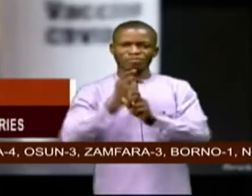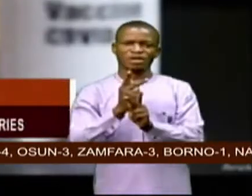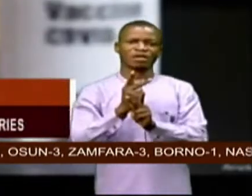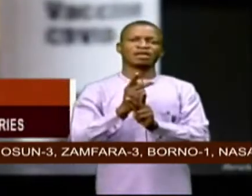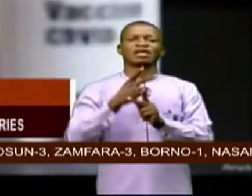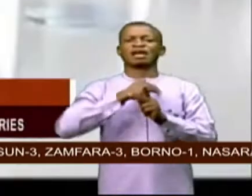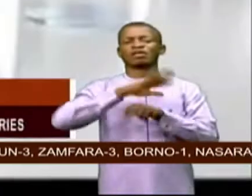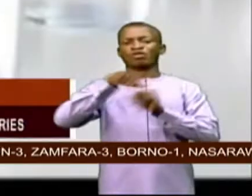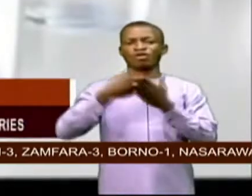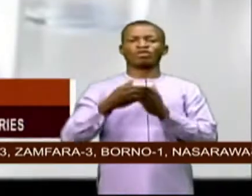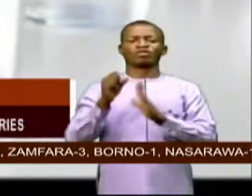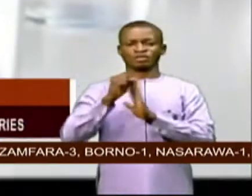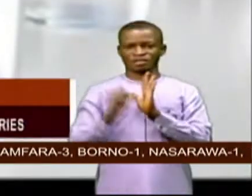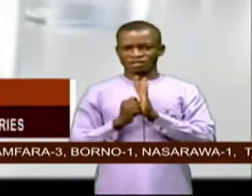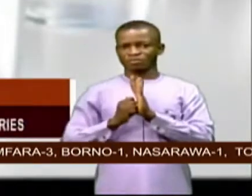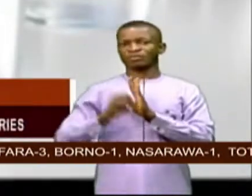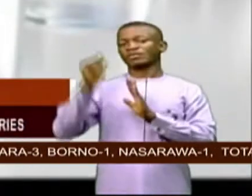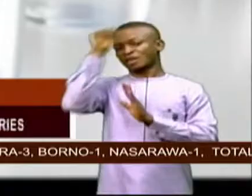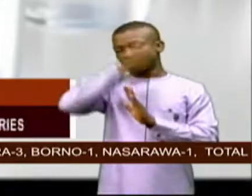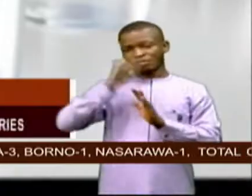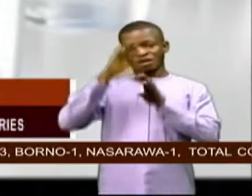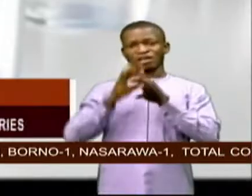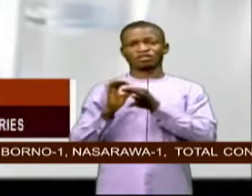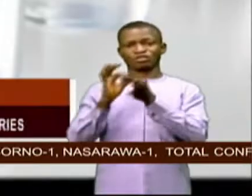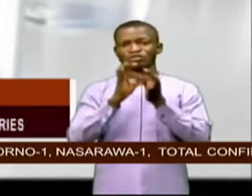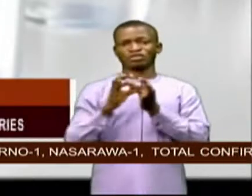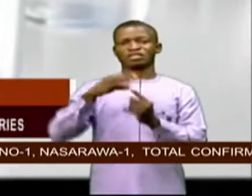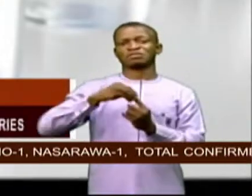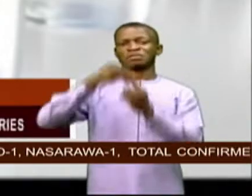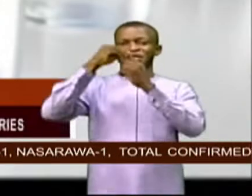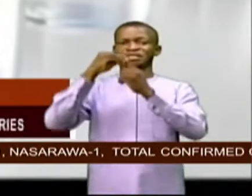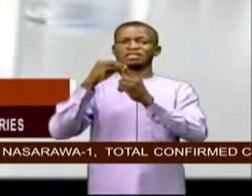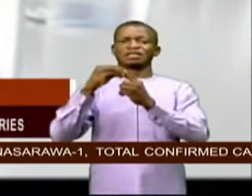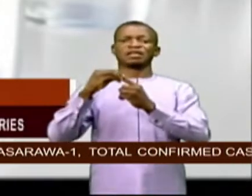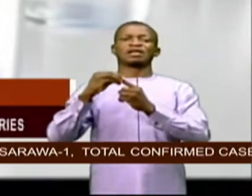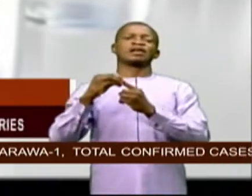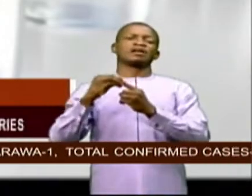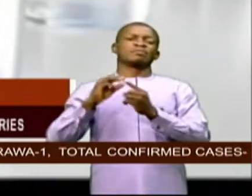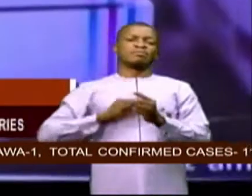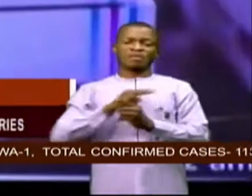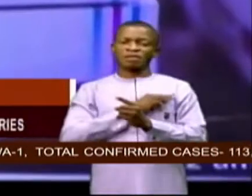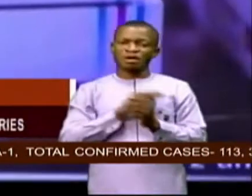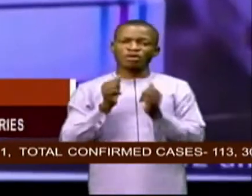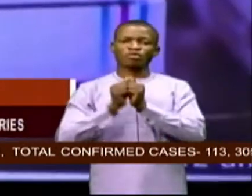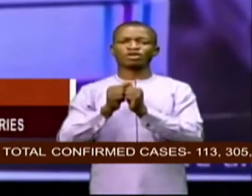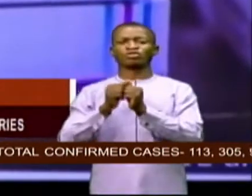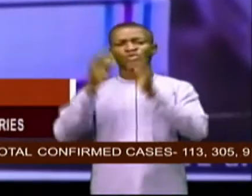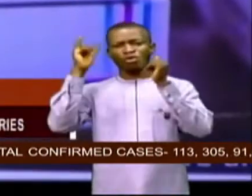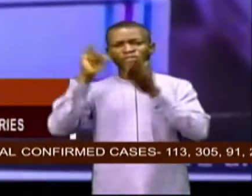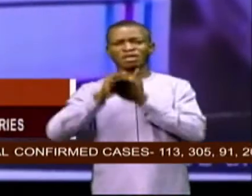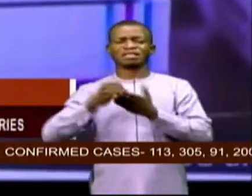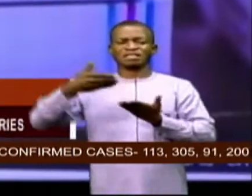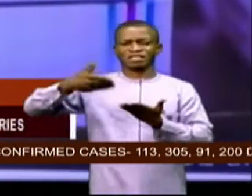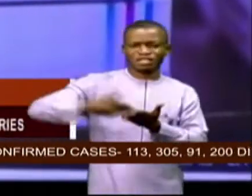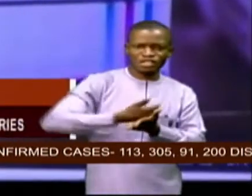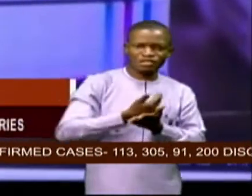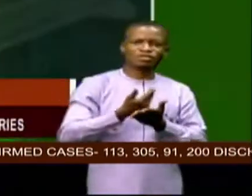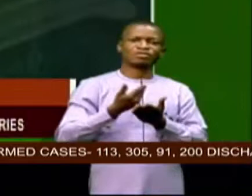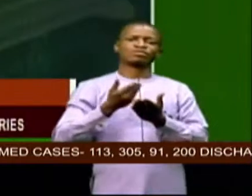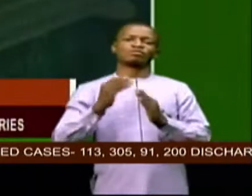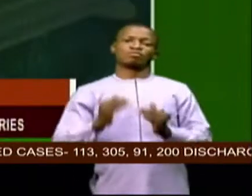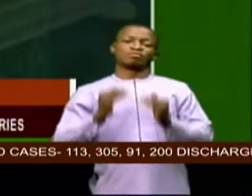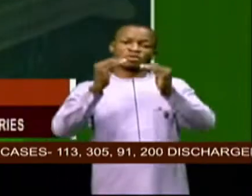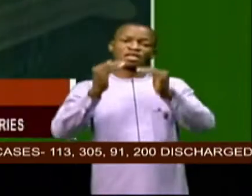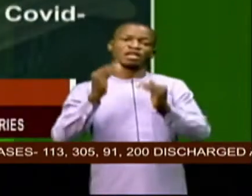states african union special envoy strive masina is of the view that the initiative is to ensure